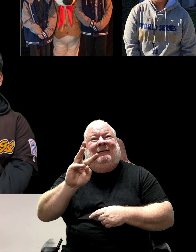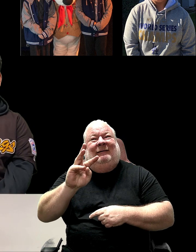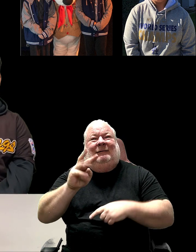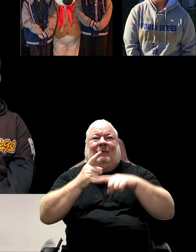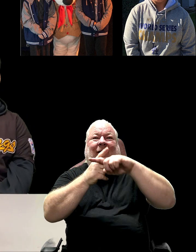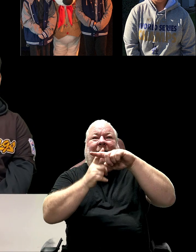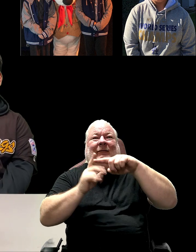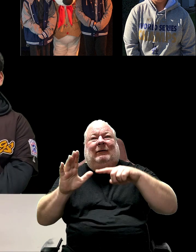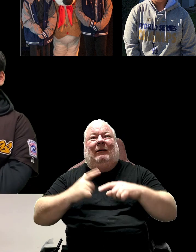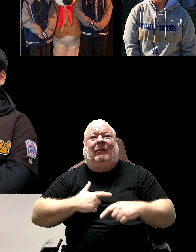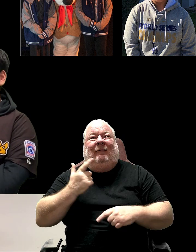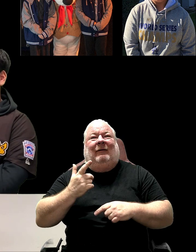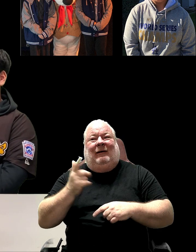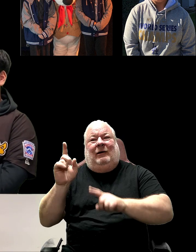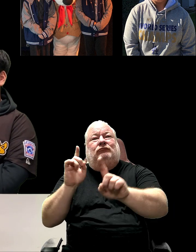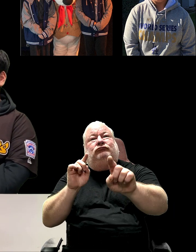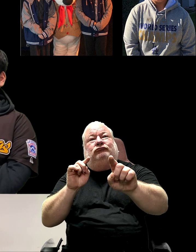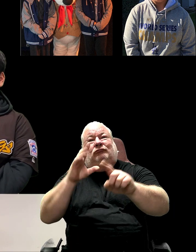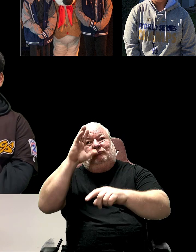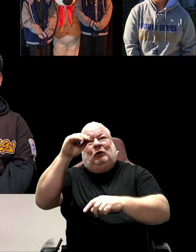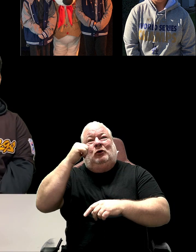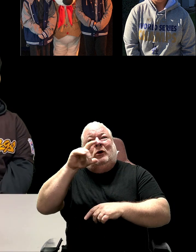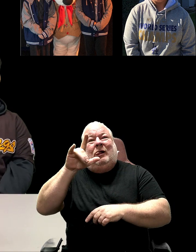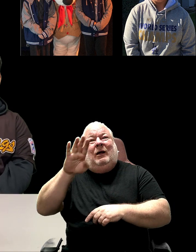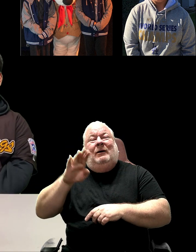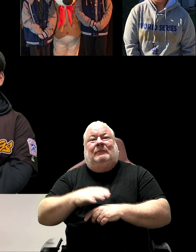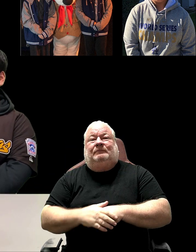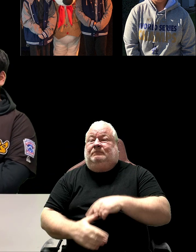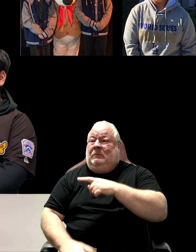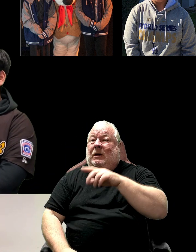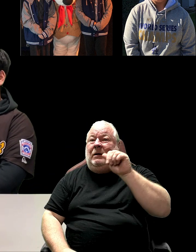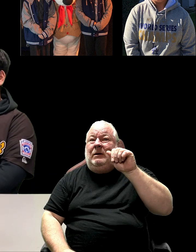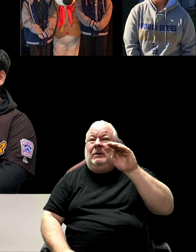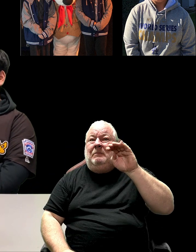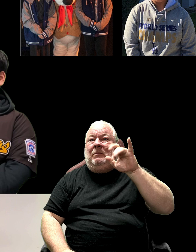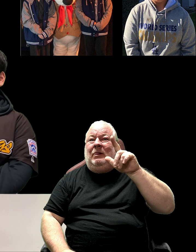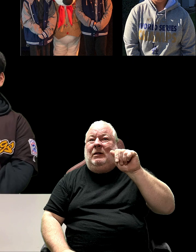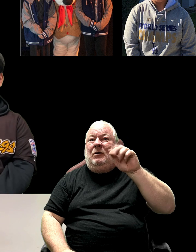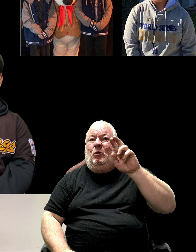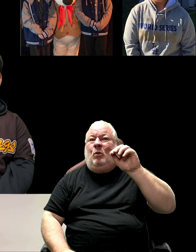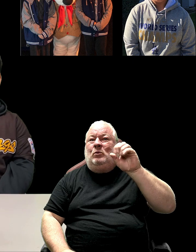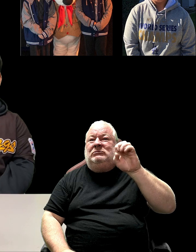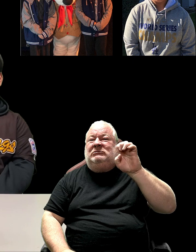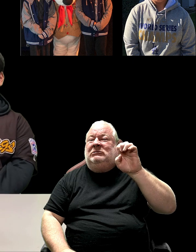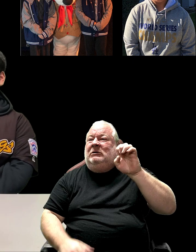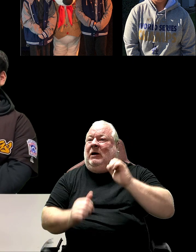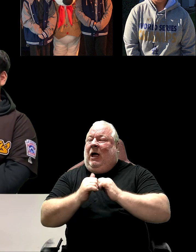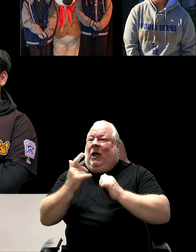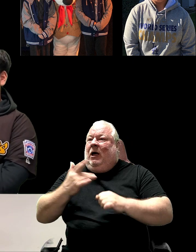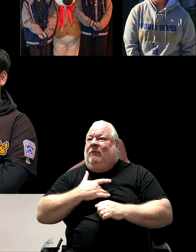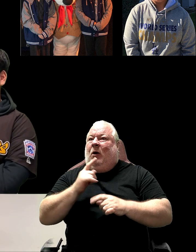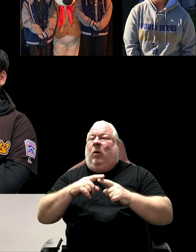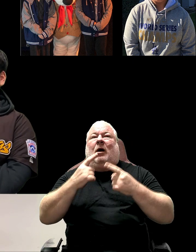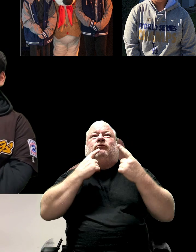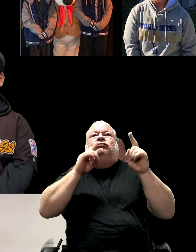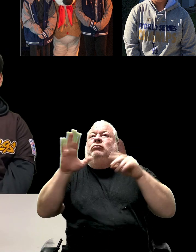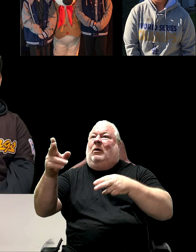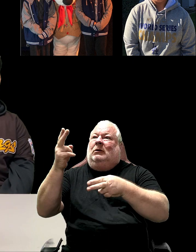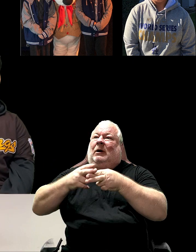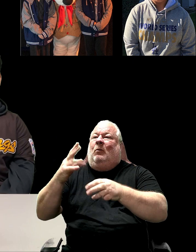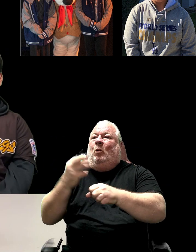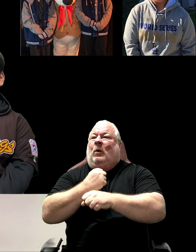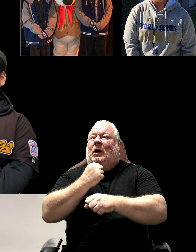been attending the Boys and Girls Club. So what a big award. And Amelia Rose, what about you? How did you feel when they announced your name?